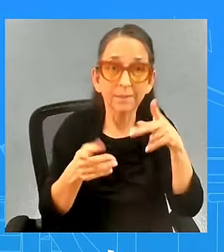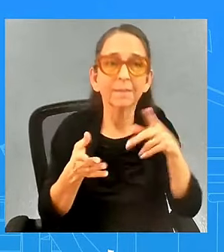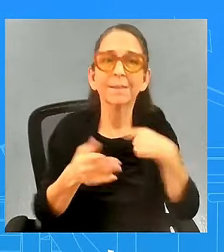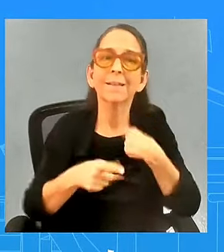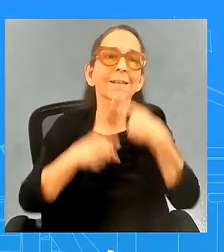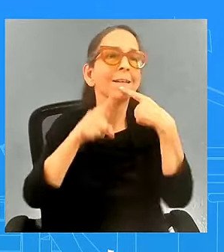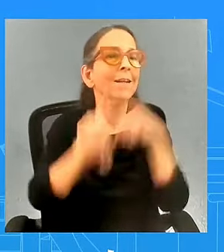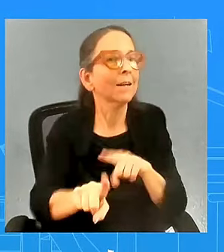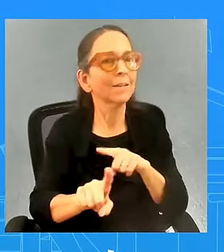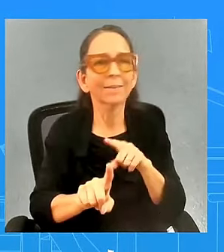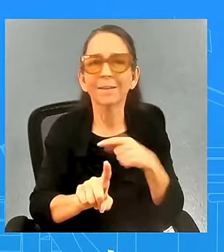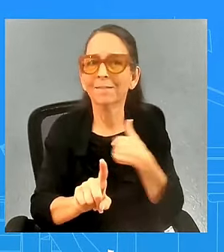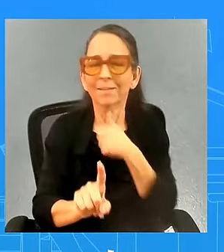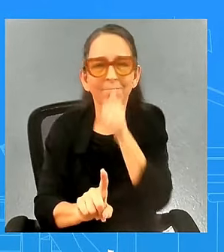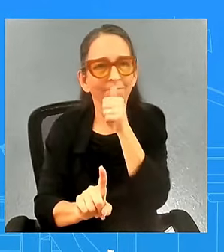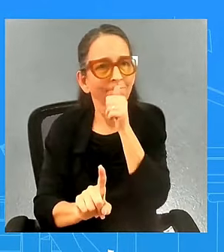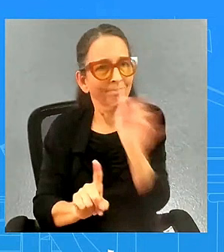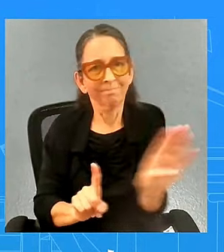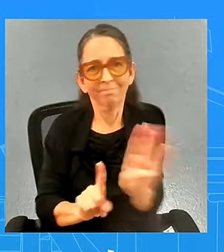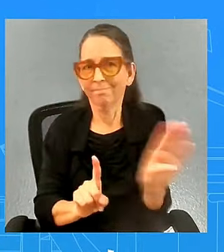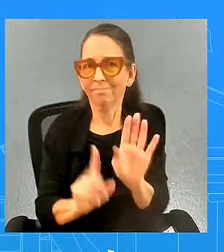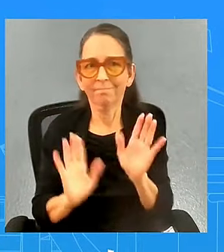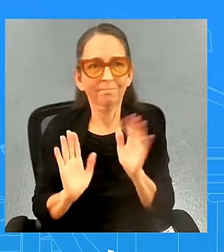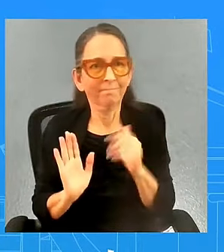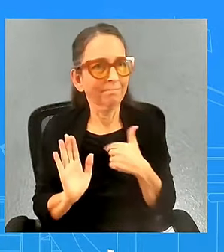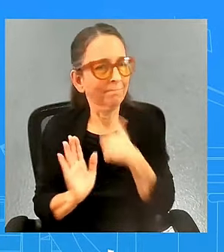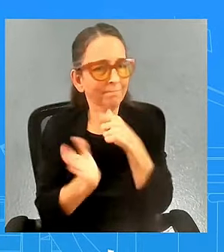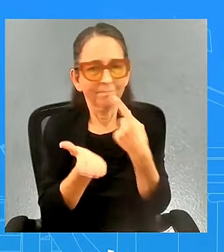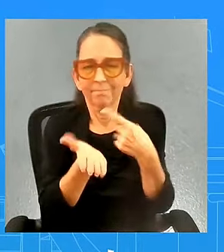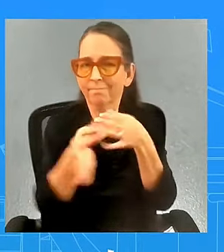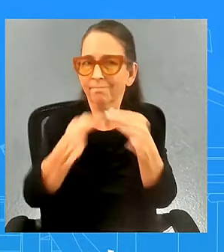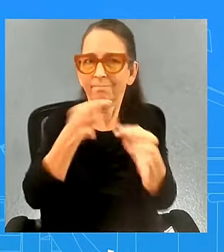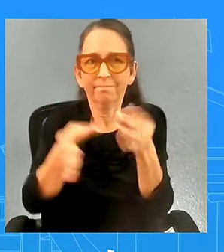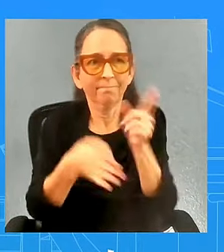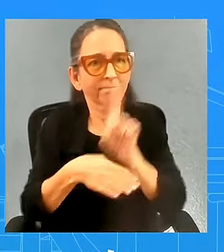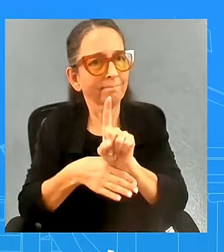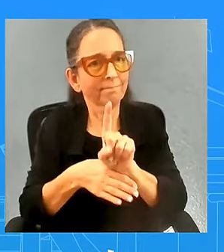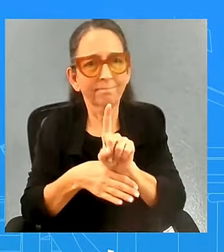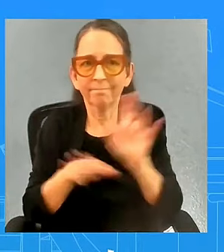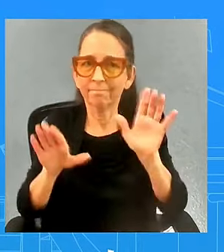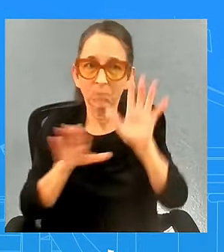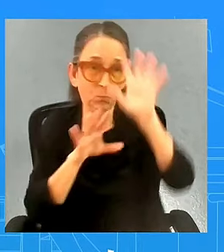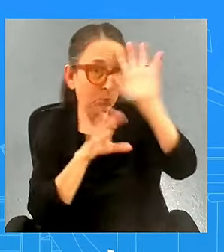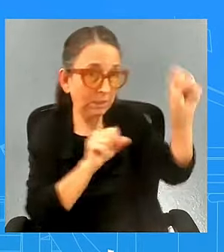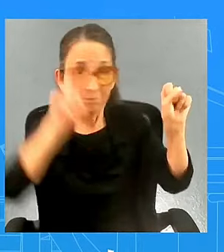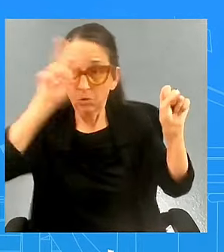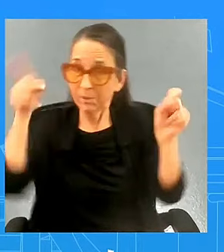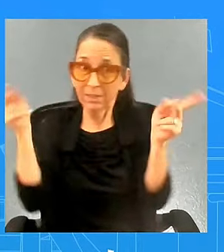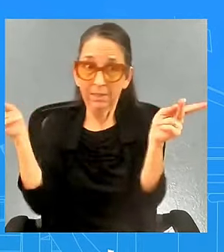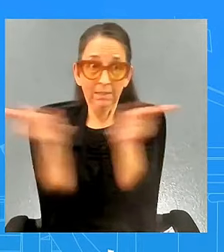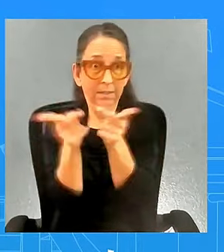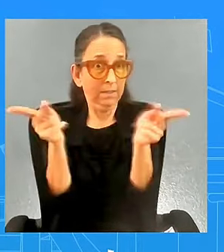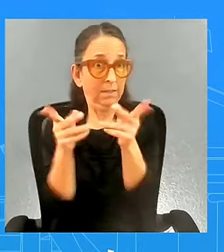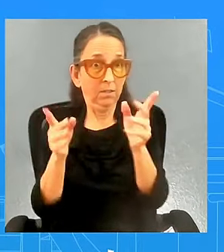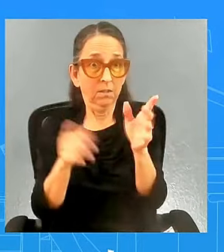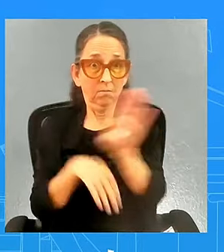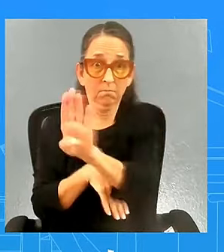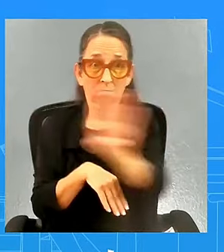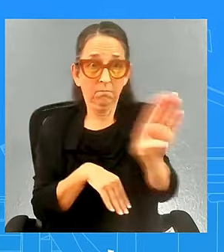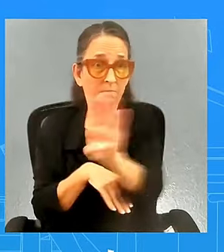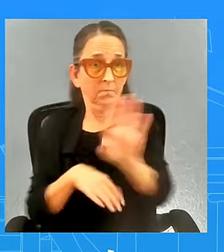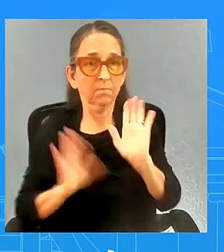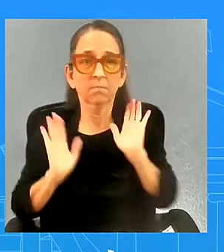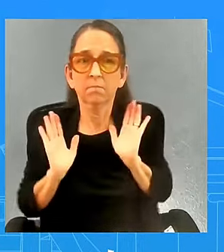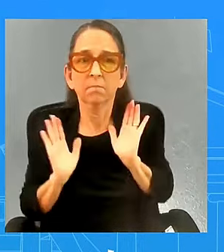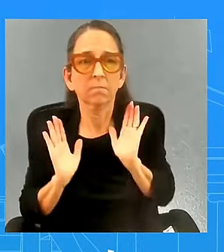not something that we do from from the podium i'm going to do that but the president and the vice president speak regularly that is not uncommon uh she is the vice president he